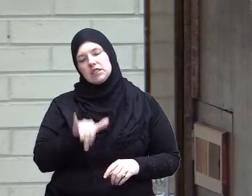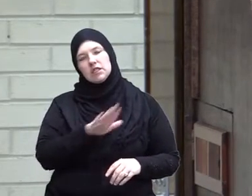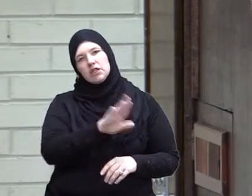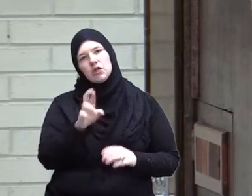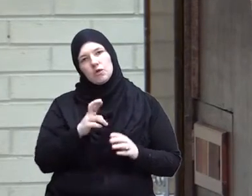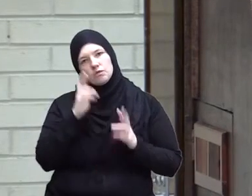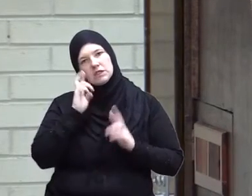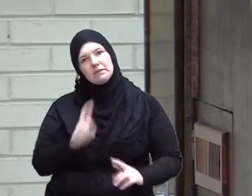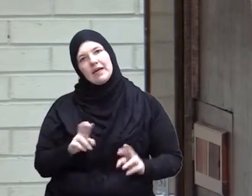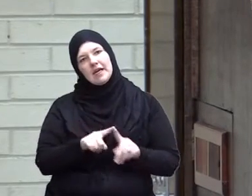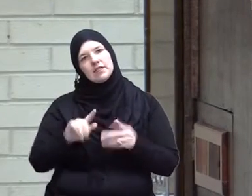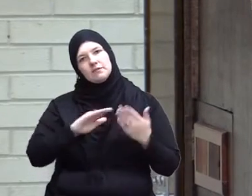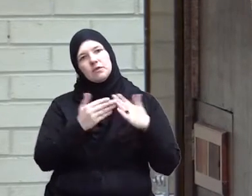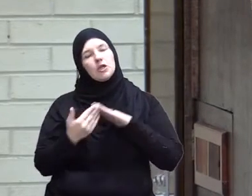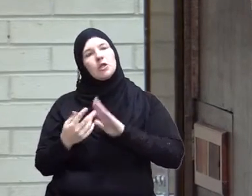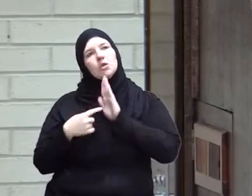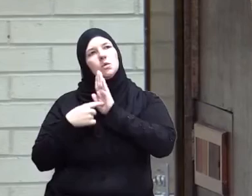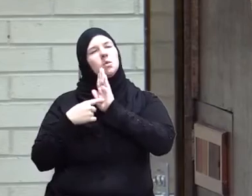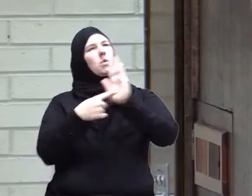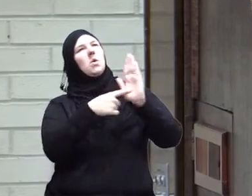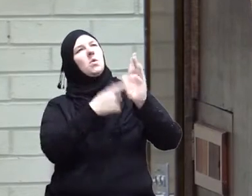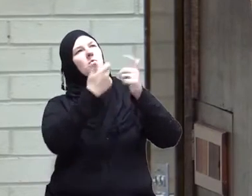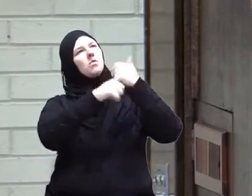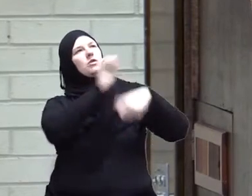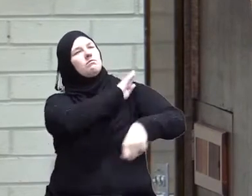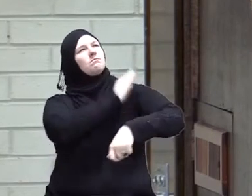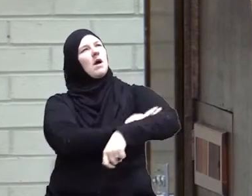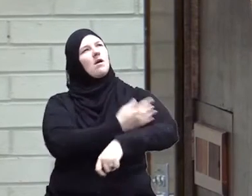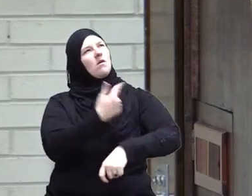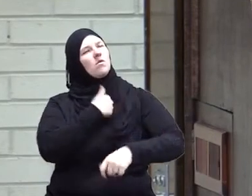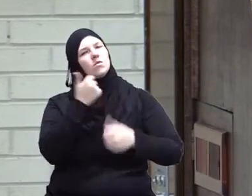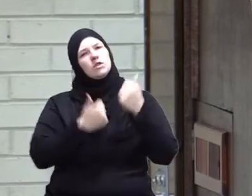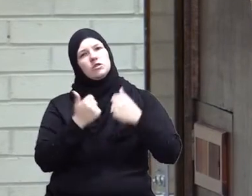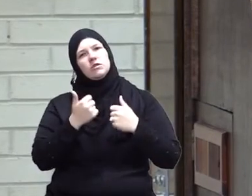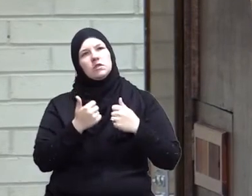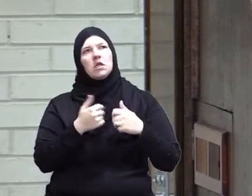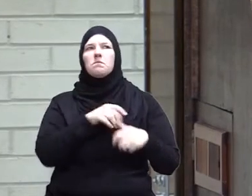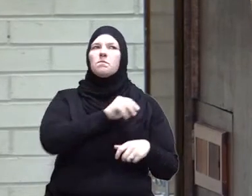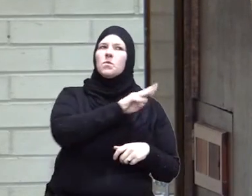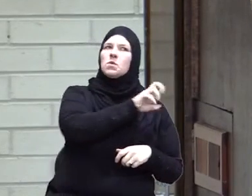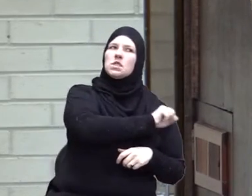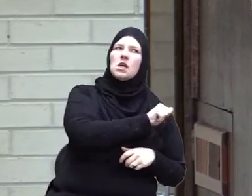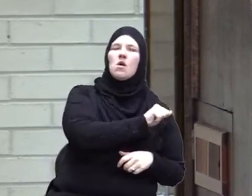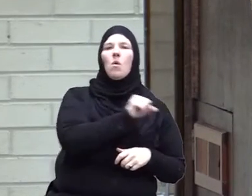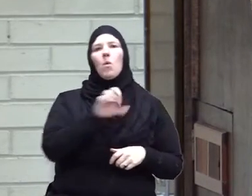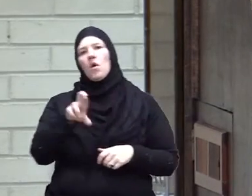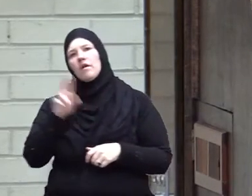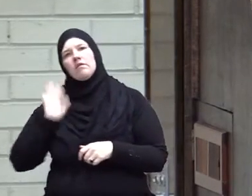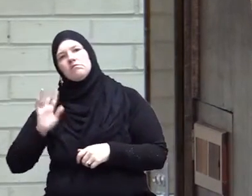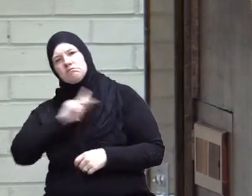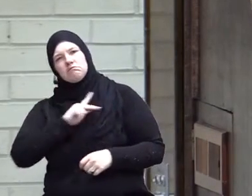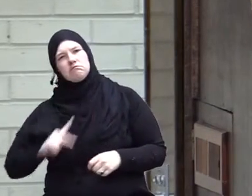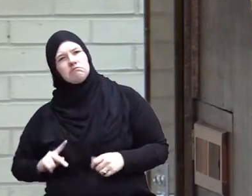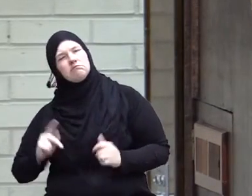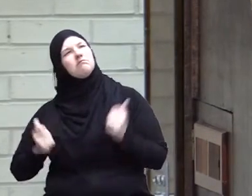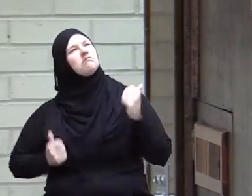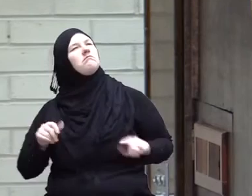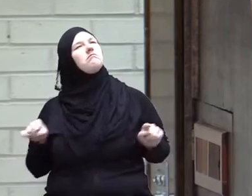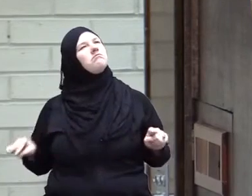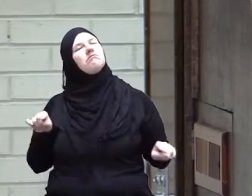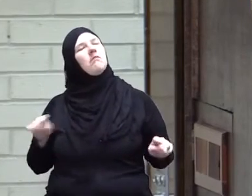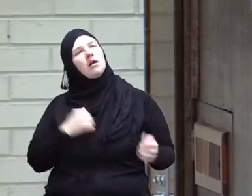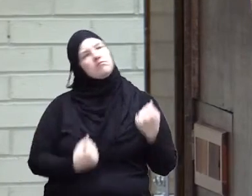are showing the tyrant which side they are on Pharaoh or Moses and those who follow Moses very